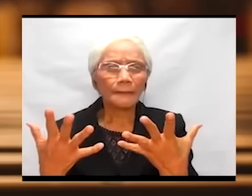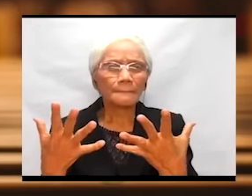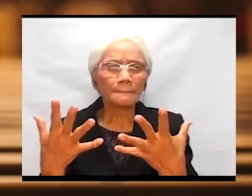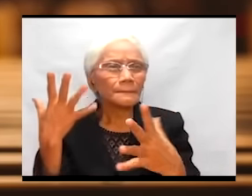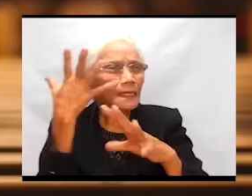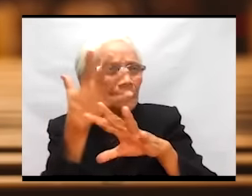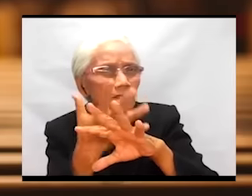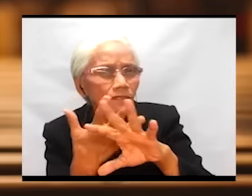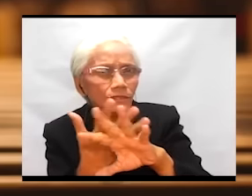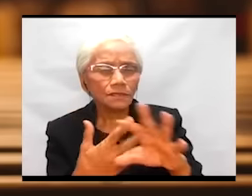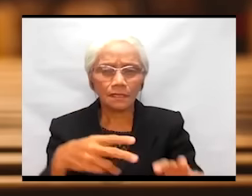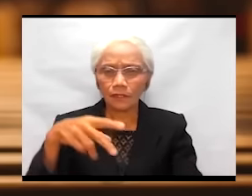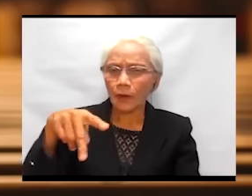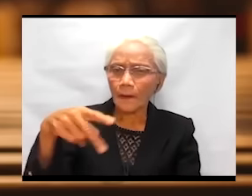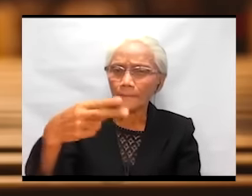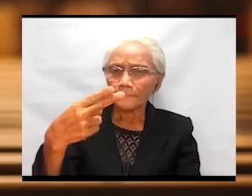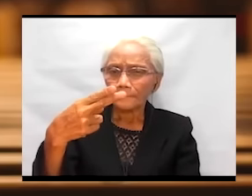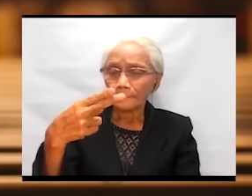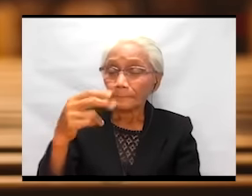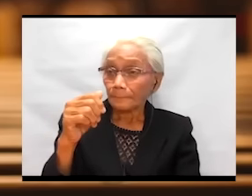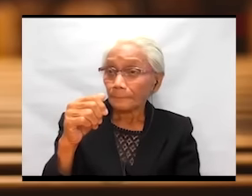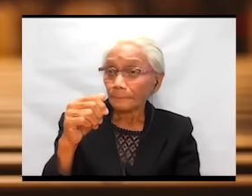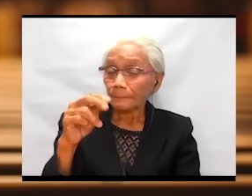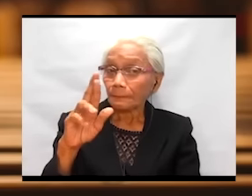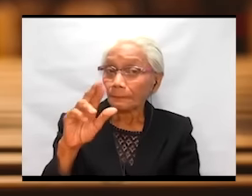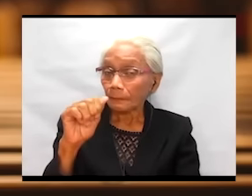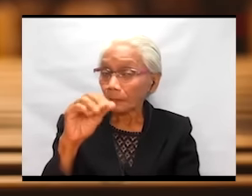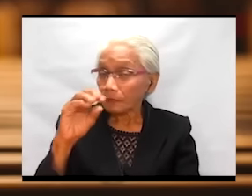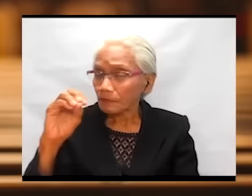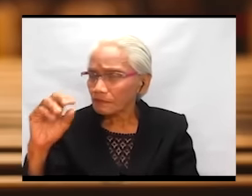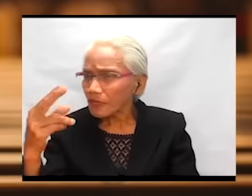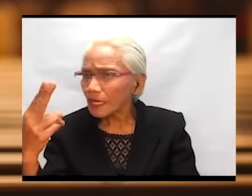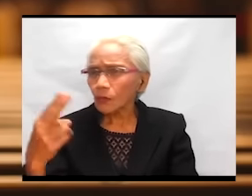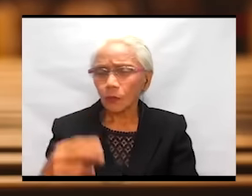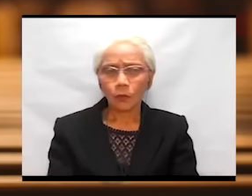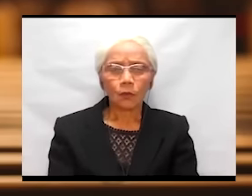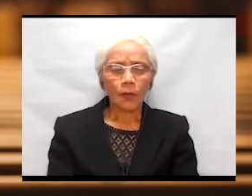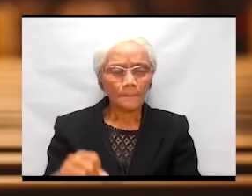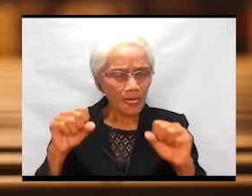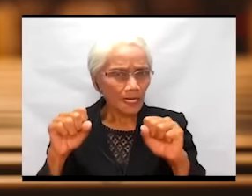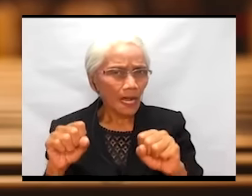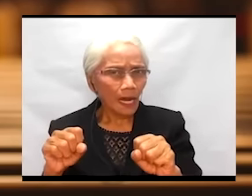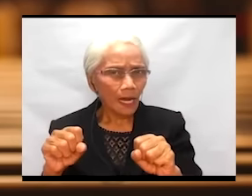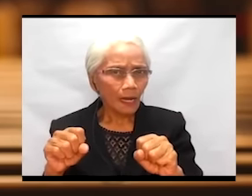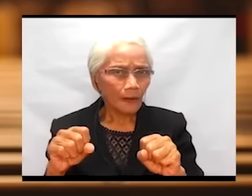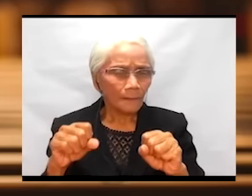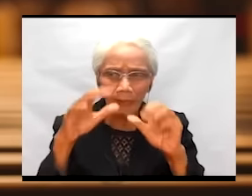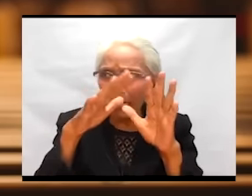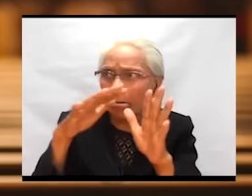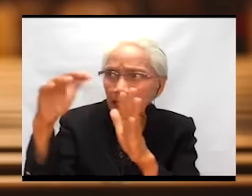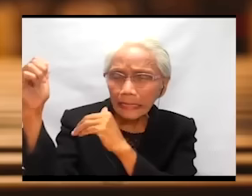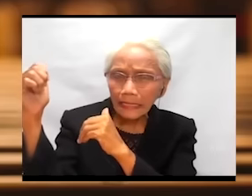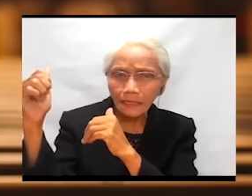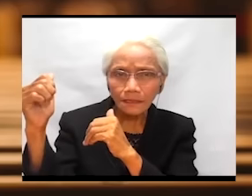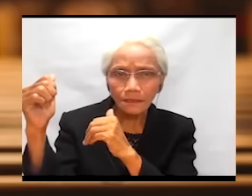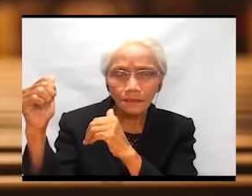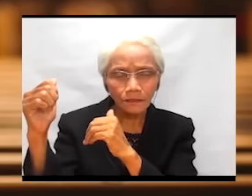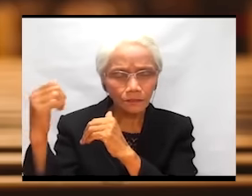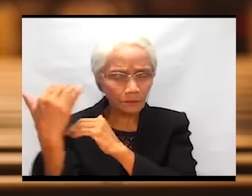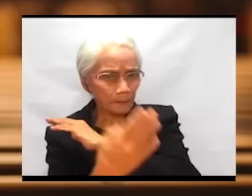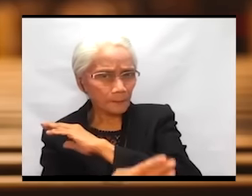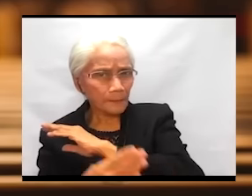makaalis ang bayang Israel sa kanilang pagkakasadlak,